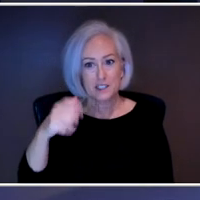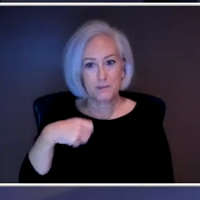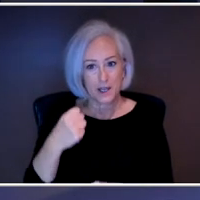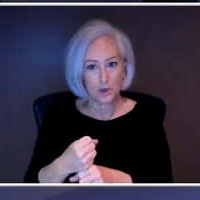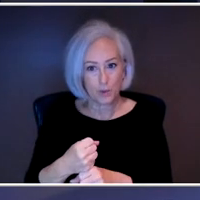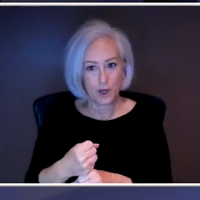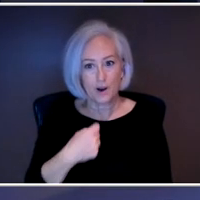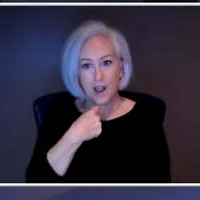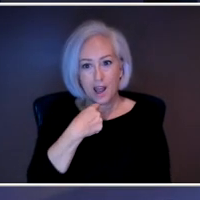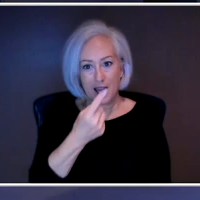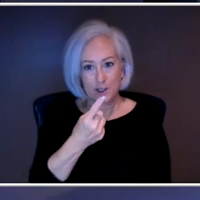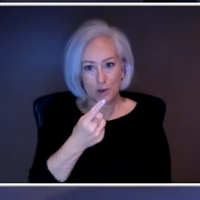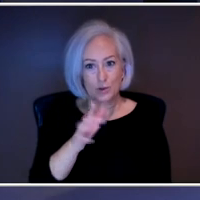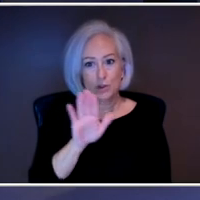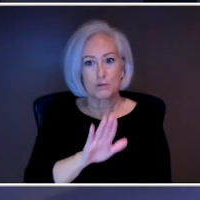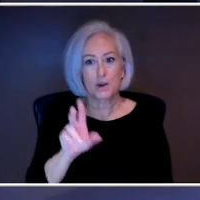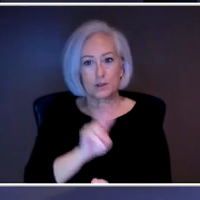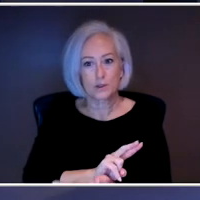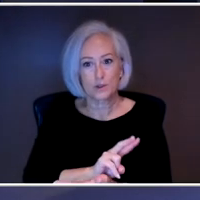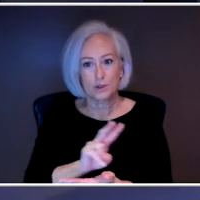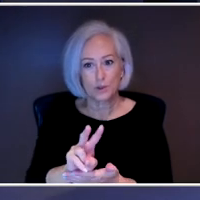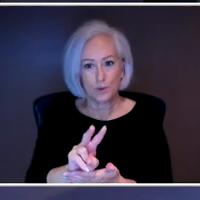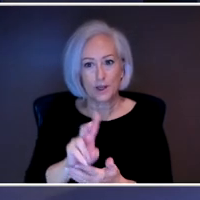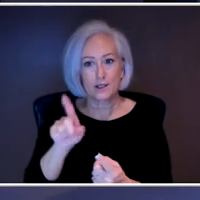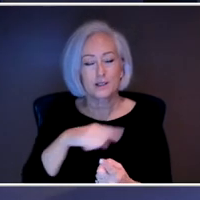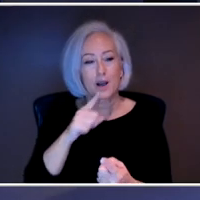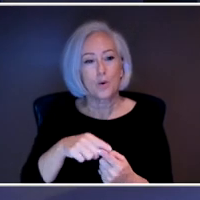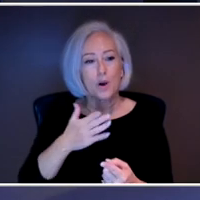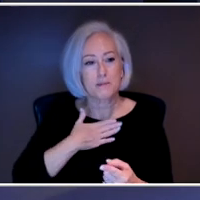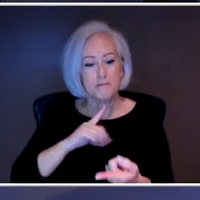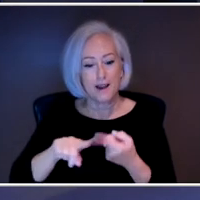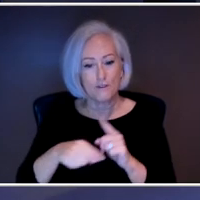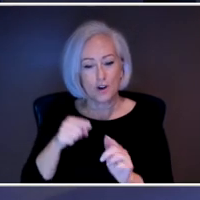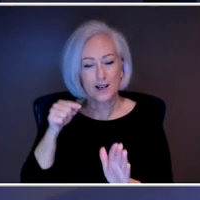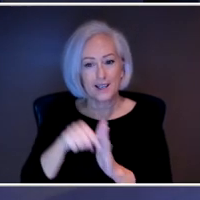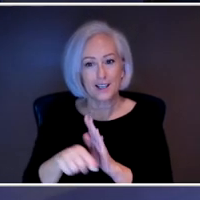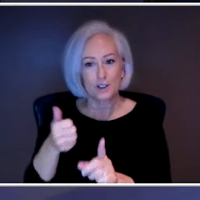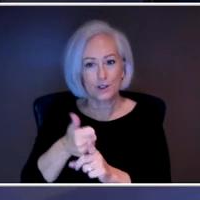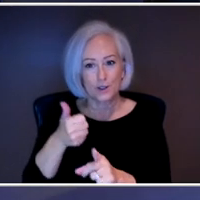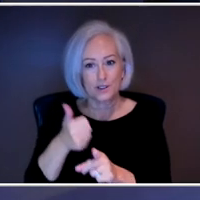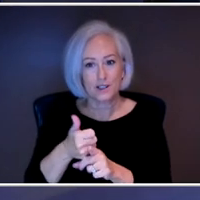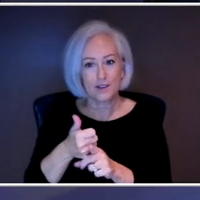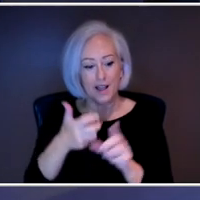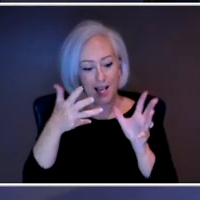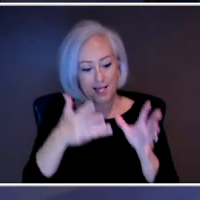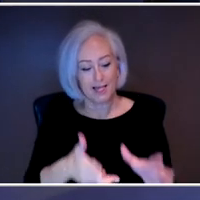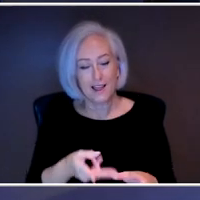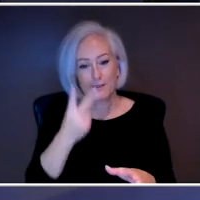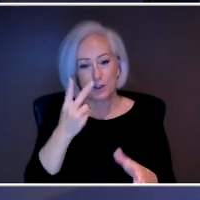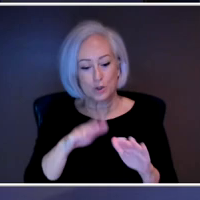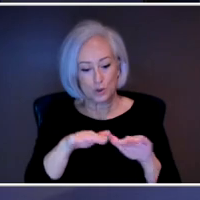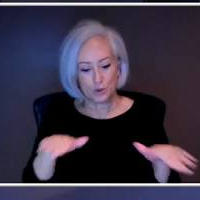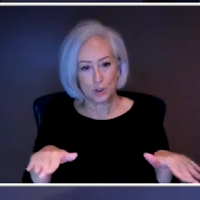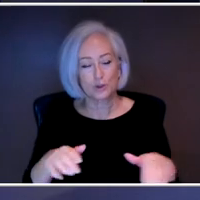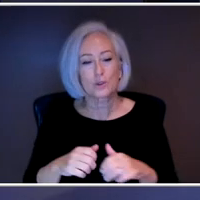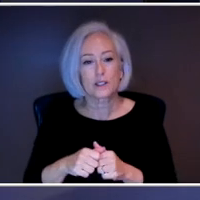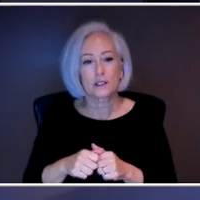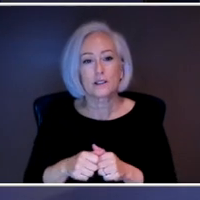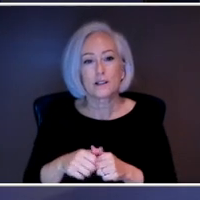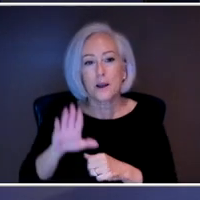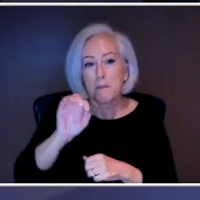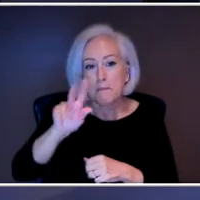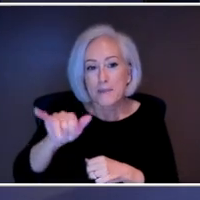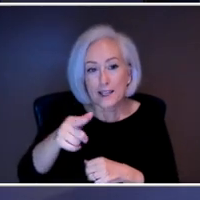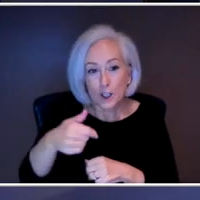weeks is the anniversary when my friend took her life. Left two children behind. Yeah. Becky, you have two sons. Yes.